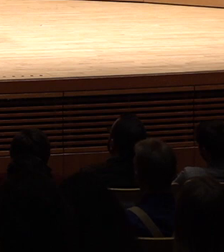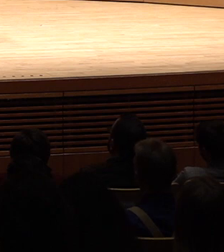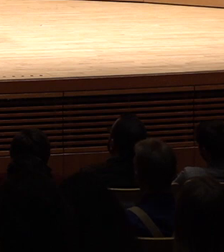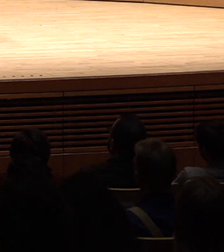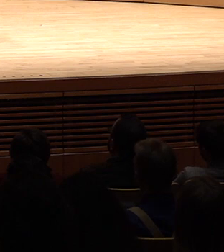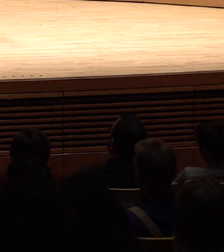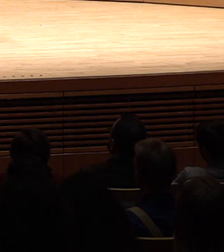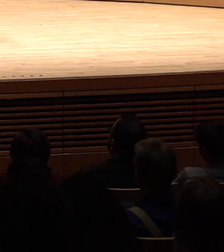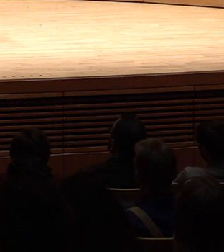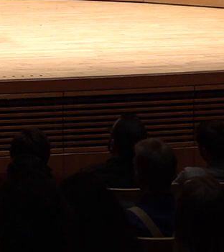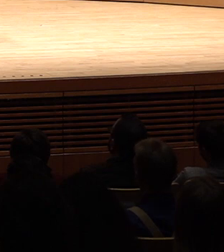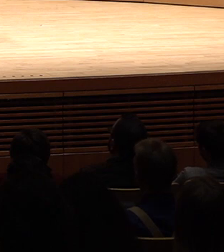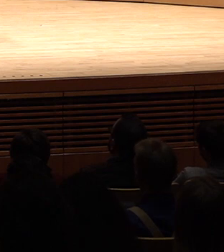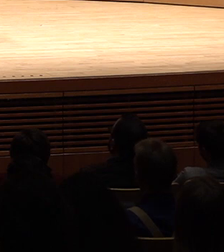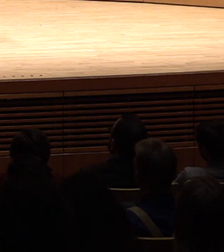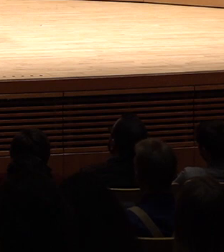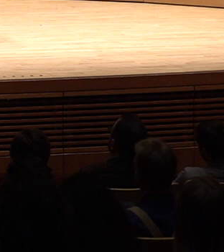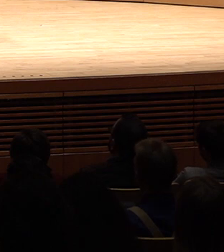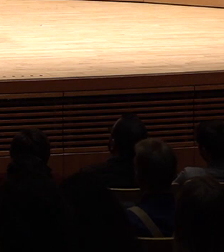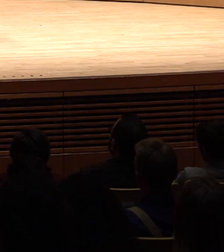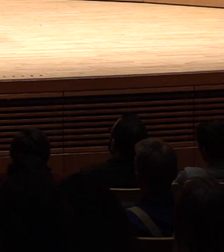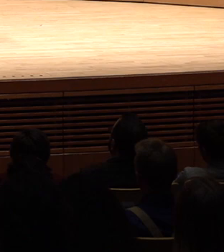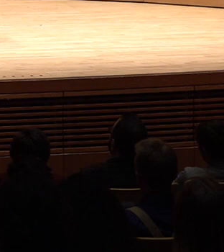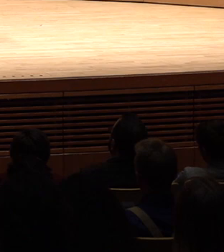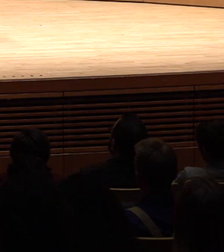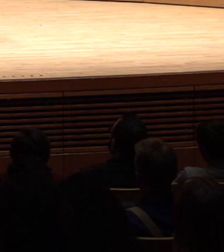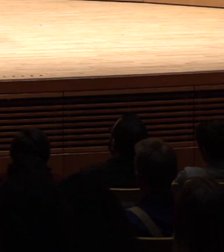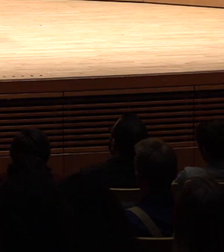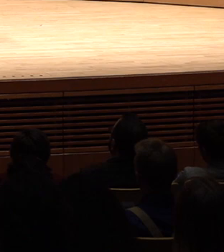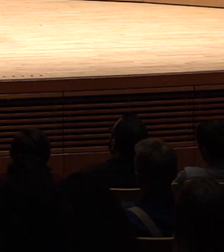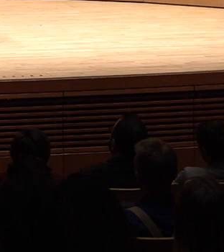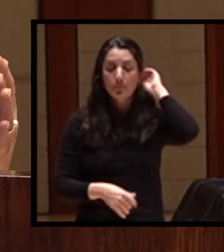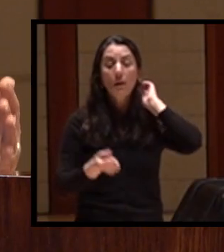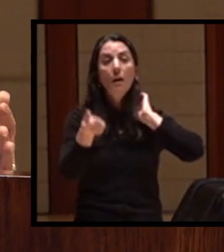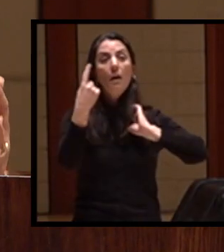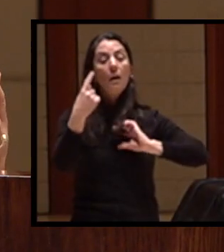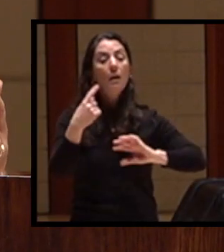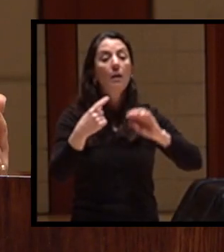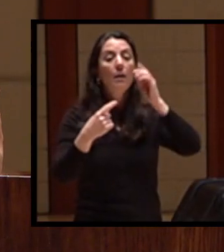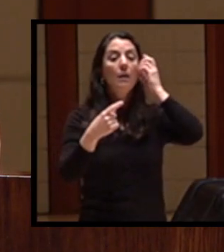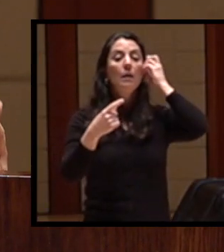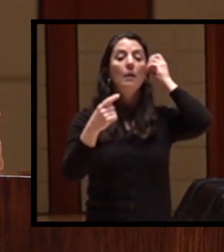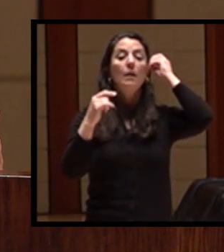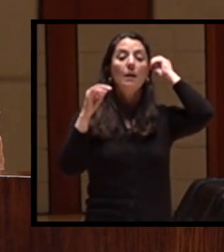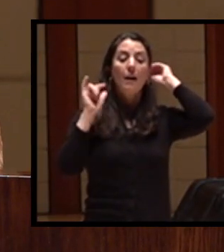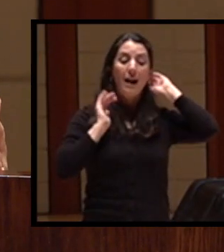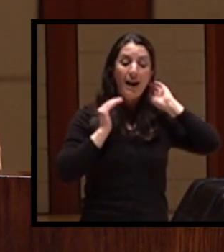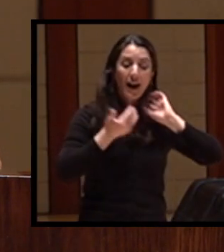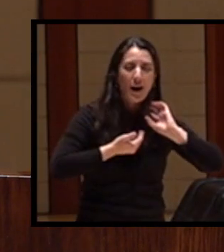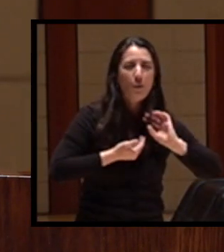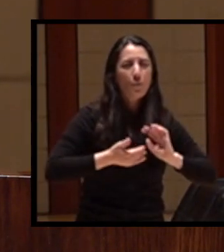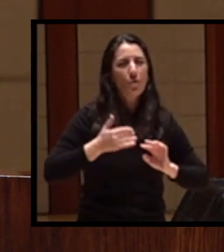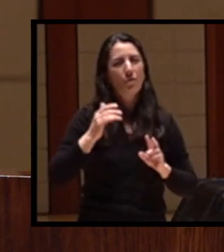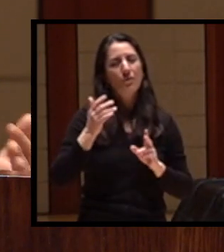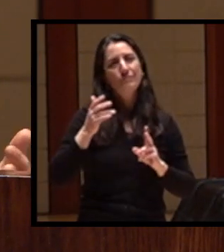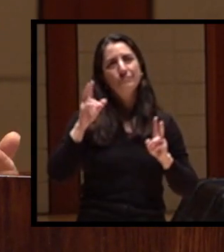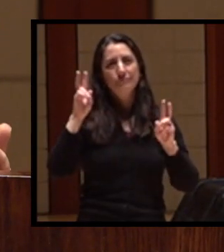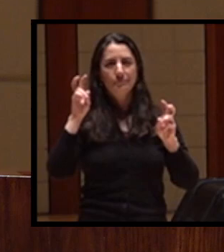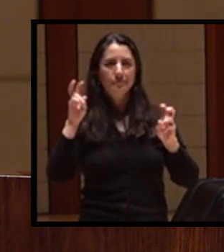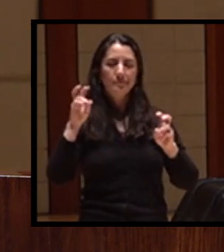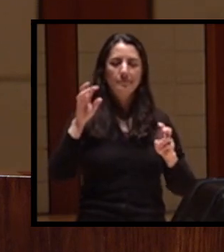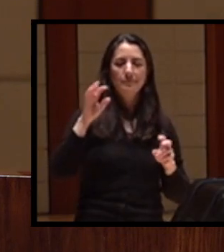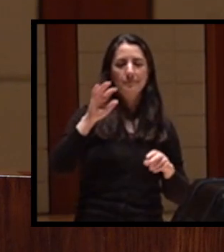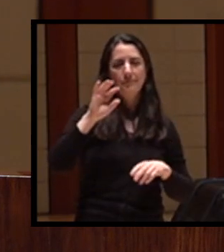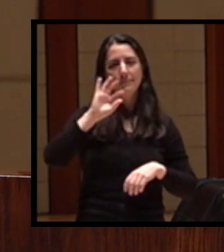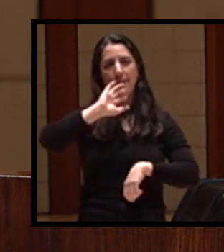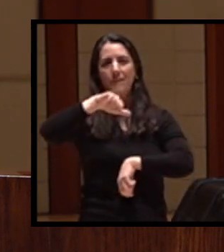really believed in the pursuit of a better nation right the pursuit of a better nation. It wasn't that we were the best